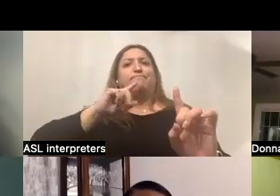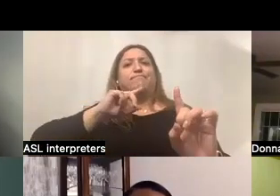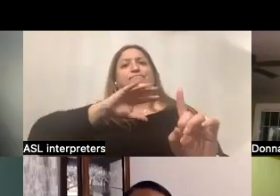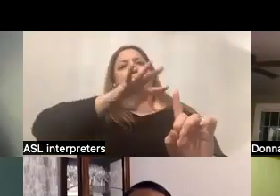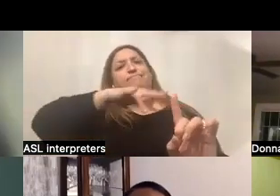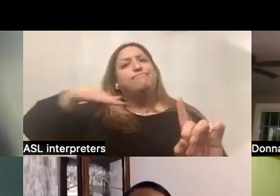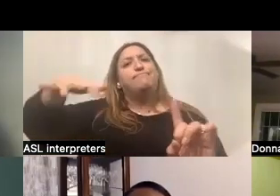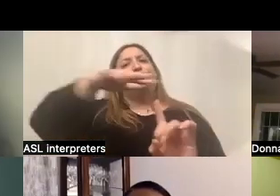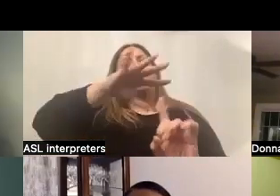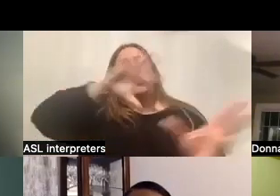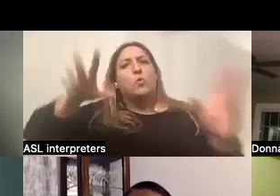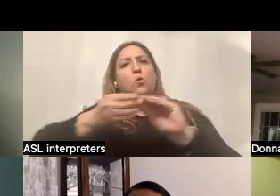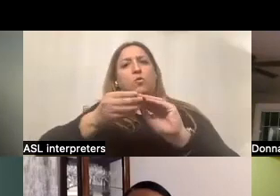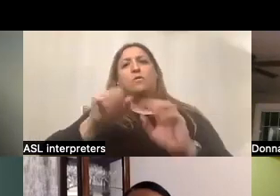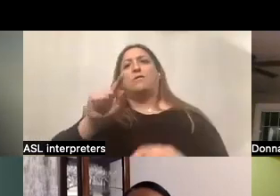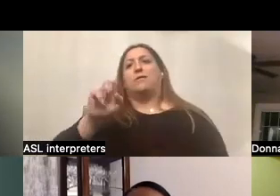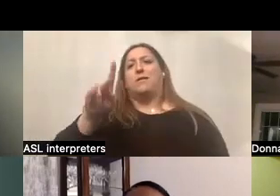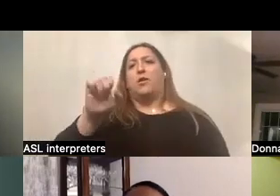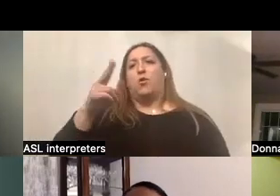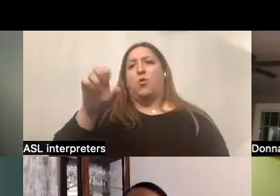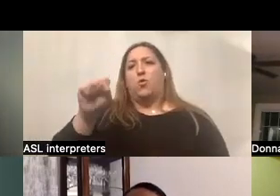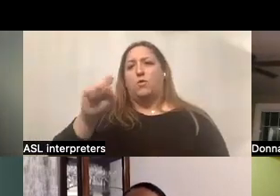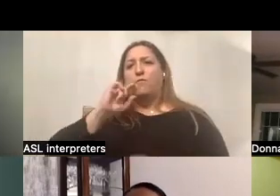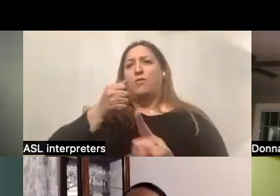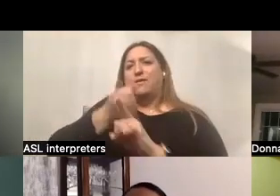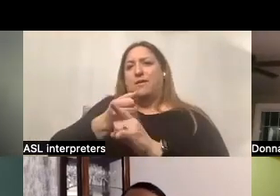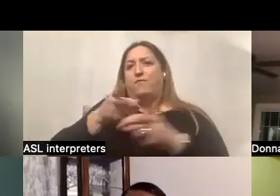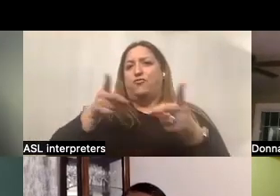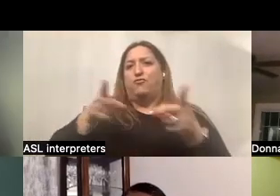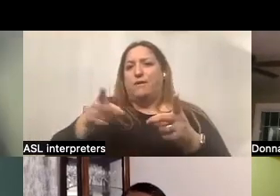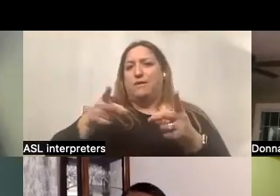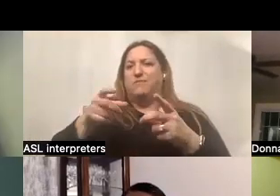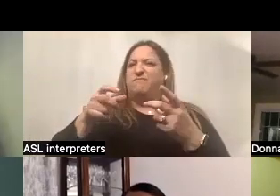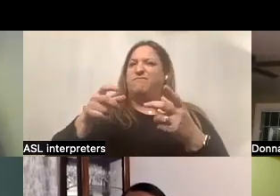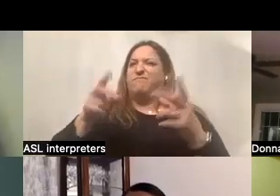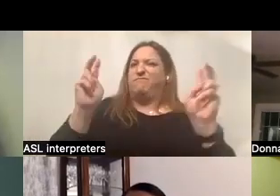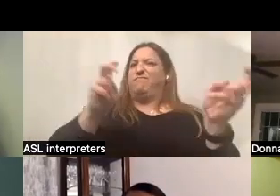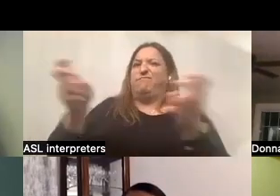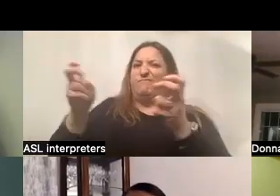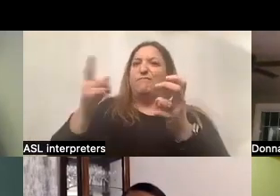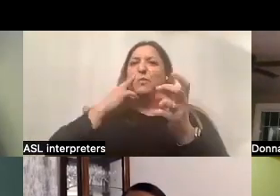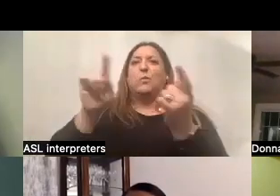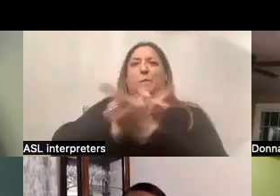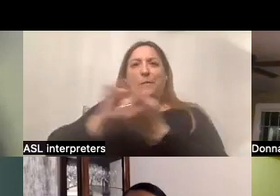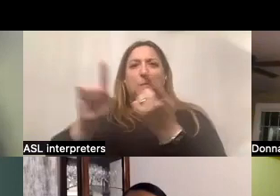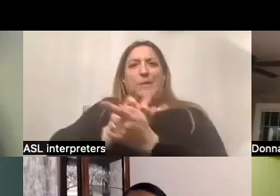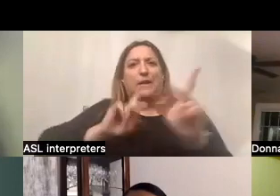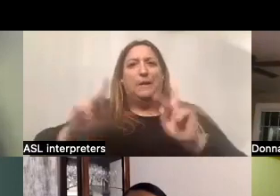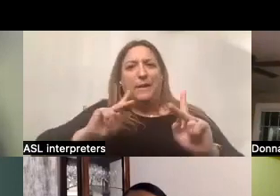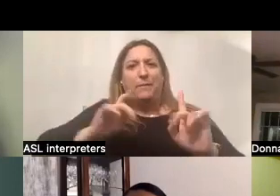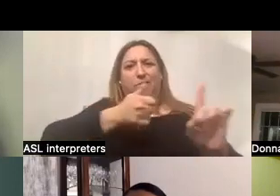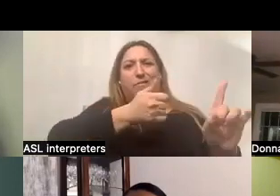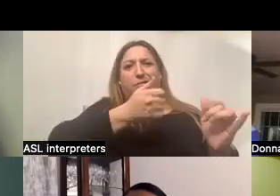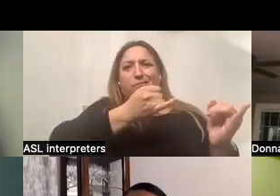various stakeholders in the self-direction space. We'd like you to meet individuals, families, and